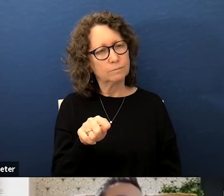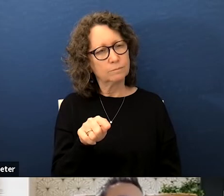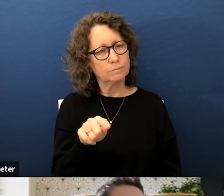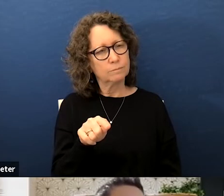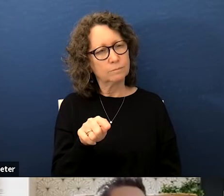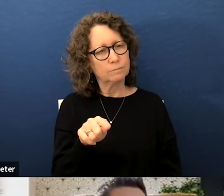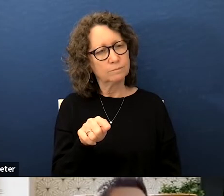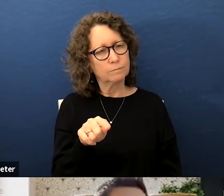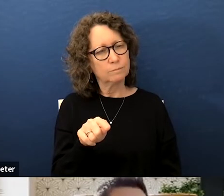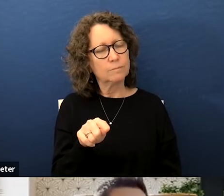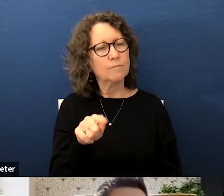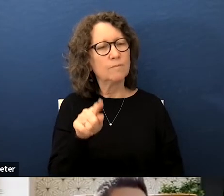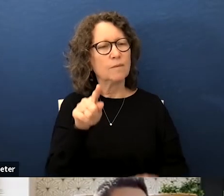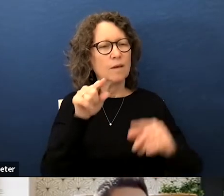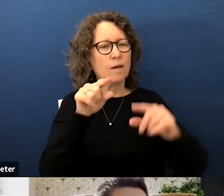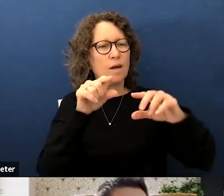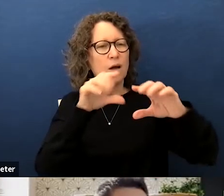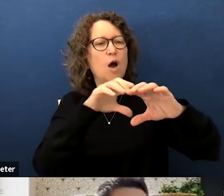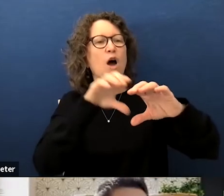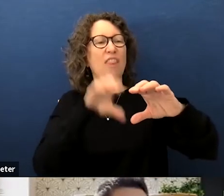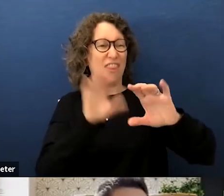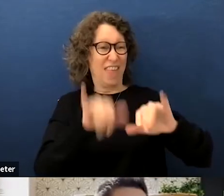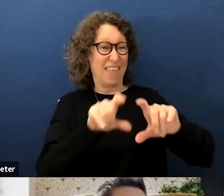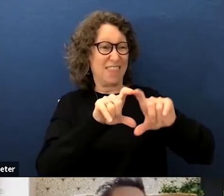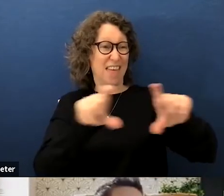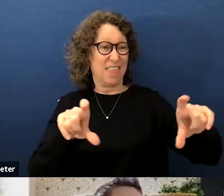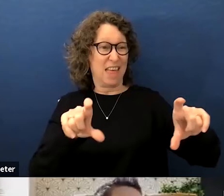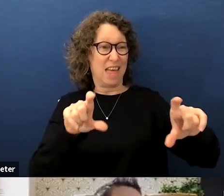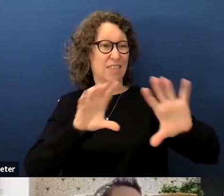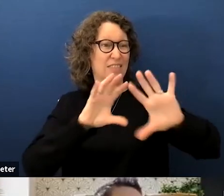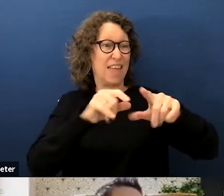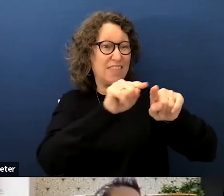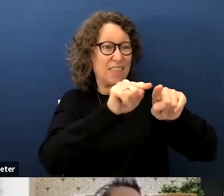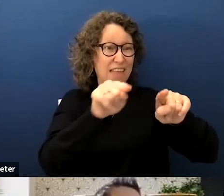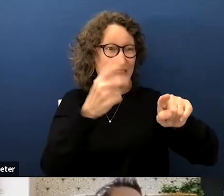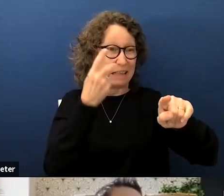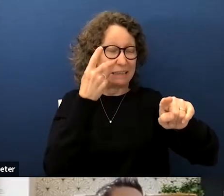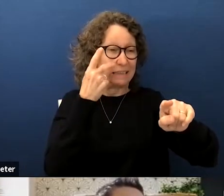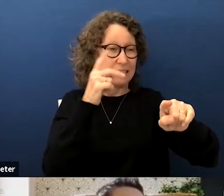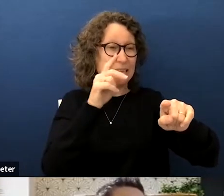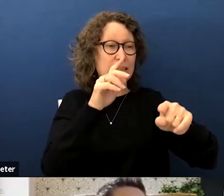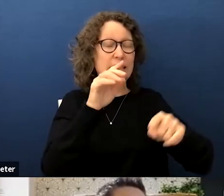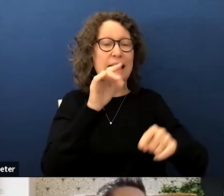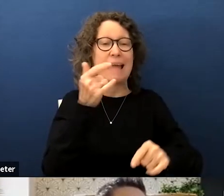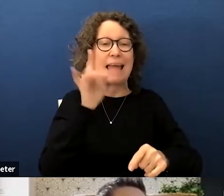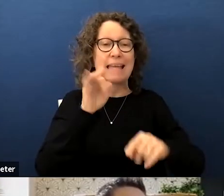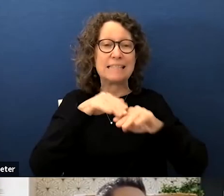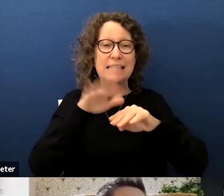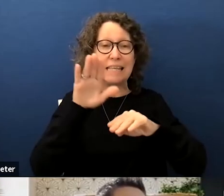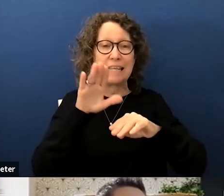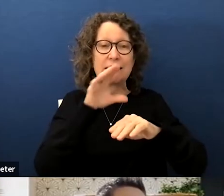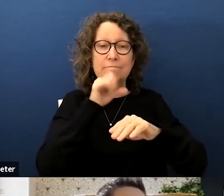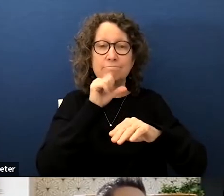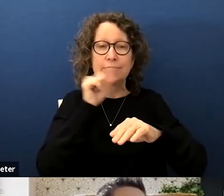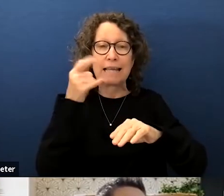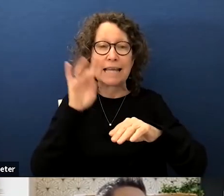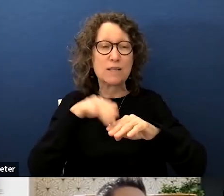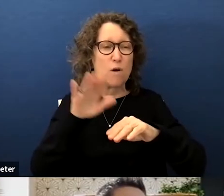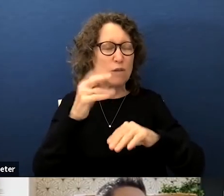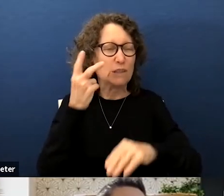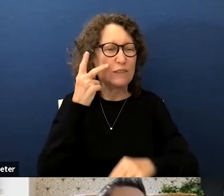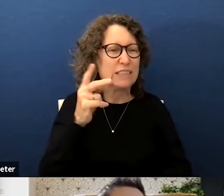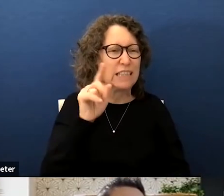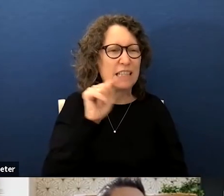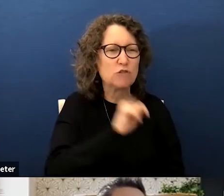the one right under that though yes the the population right there um population 18 and over see how the